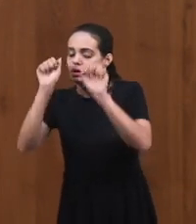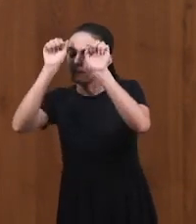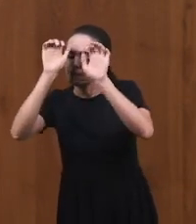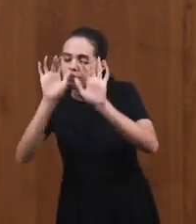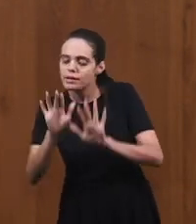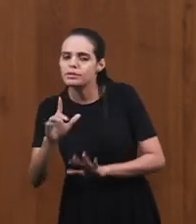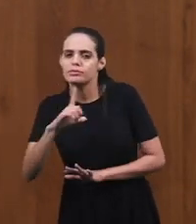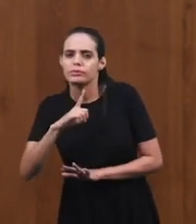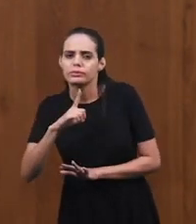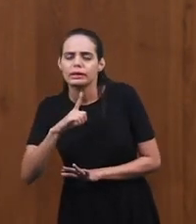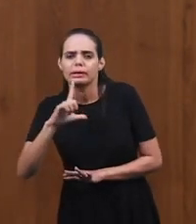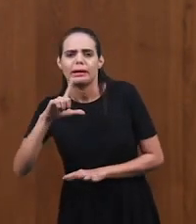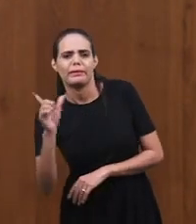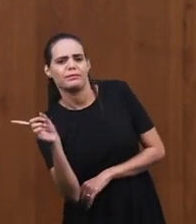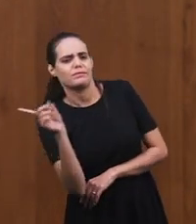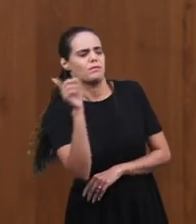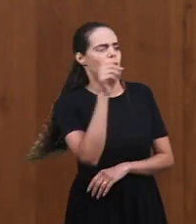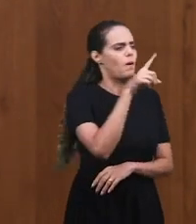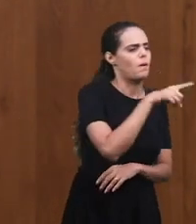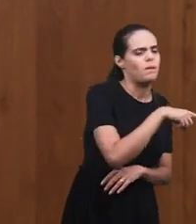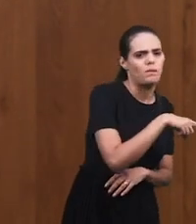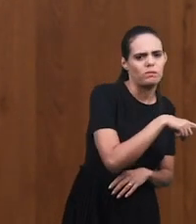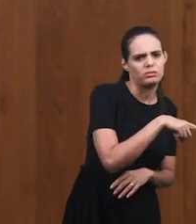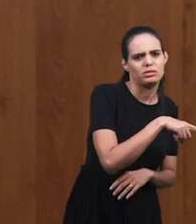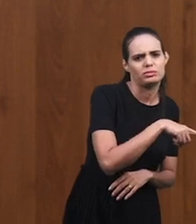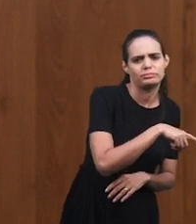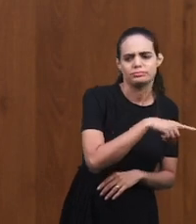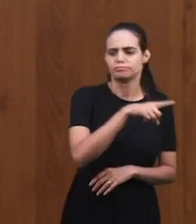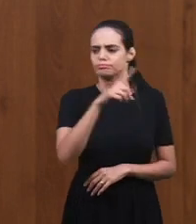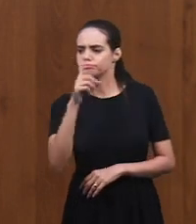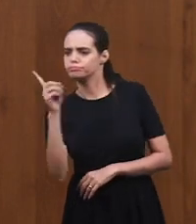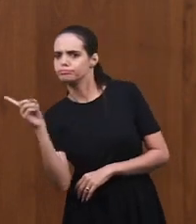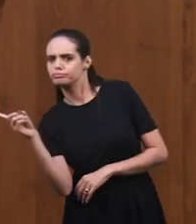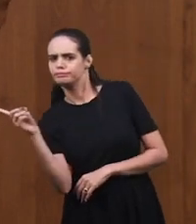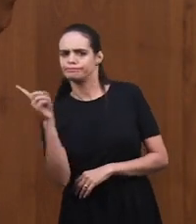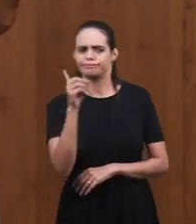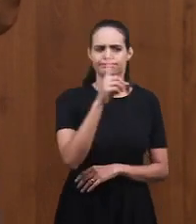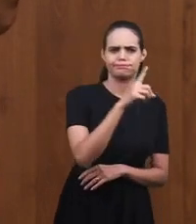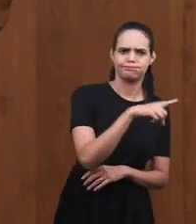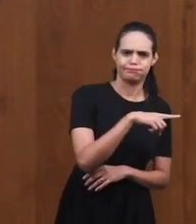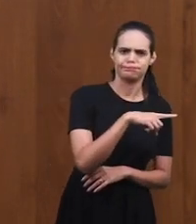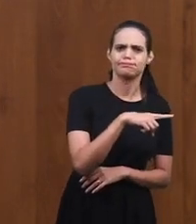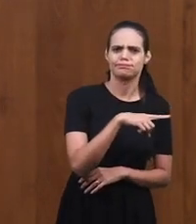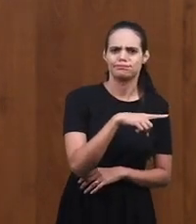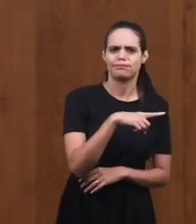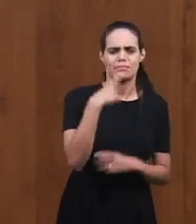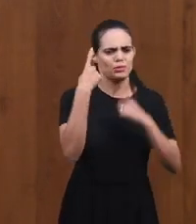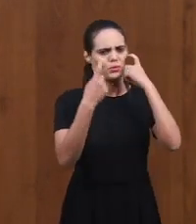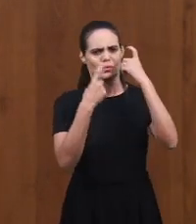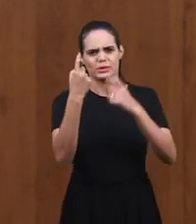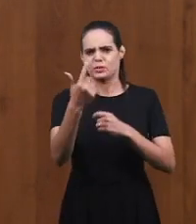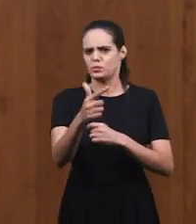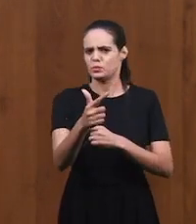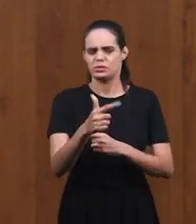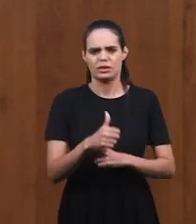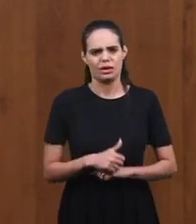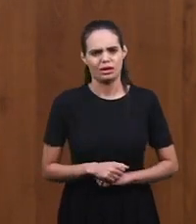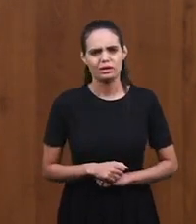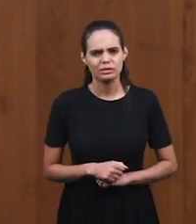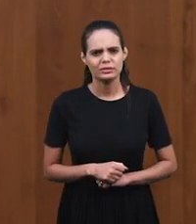He's not worried about anything that he's living or doing. So the raven then talks about